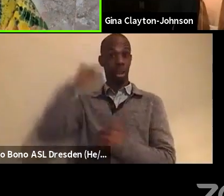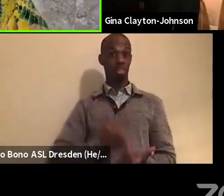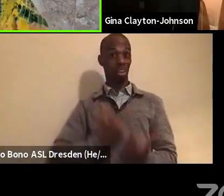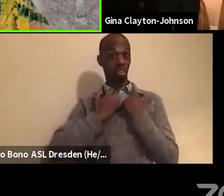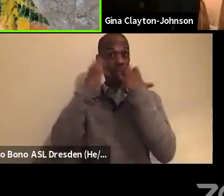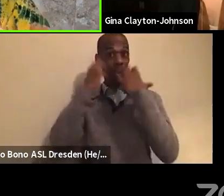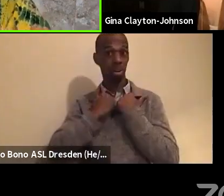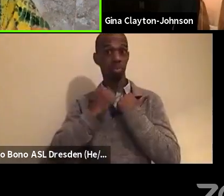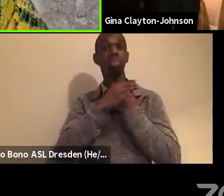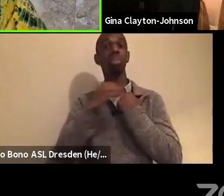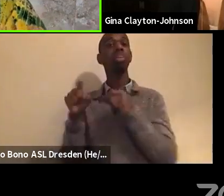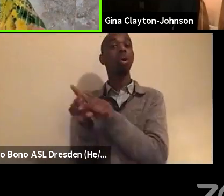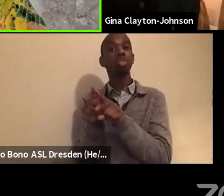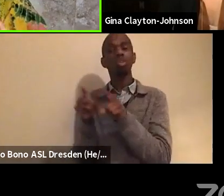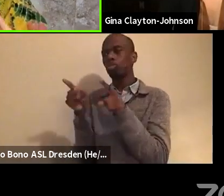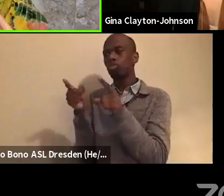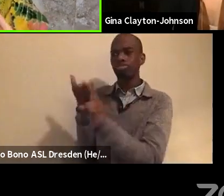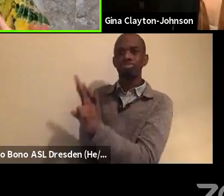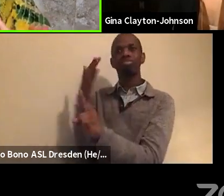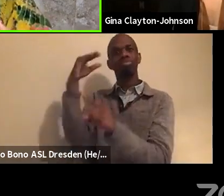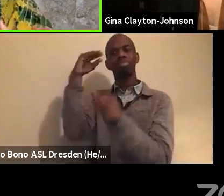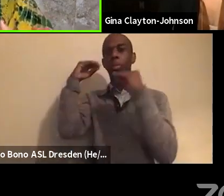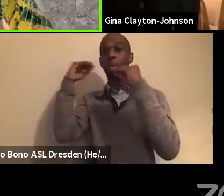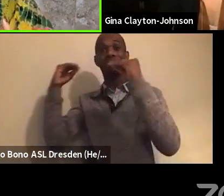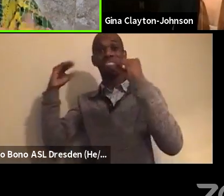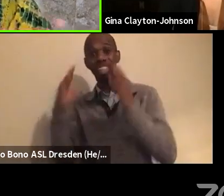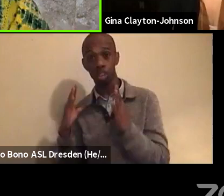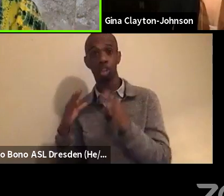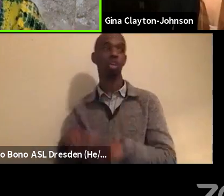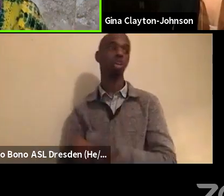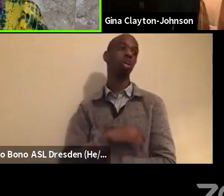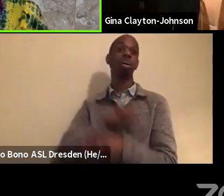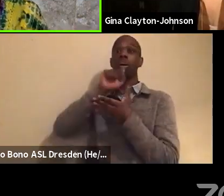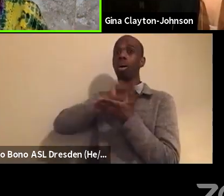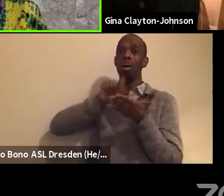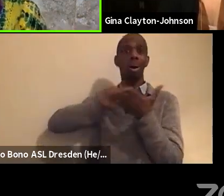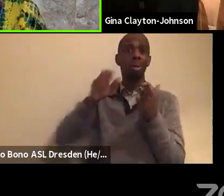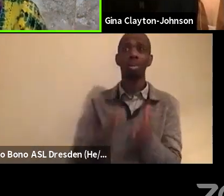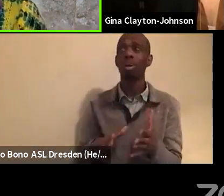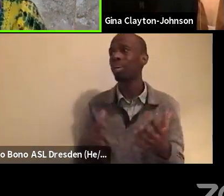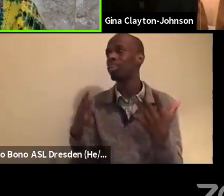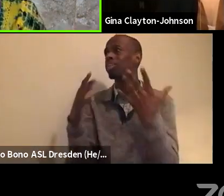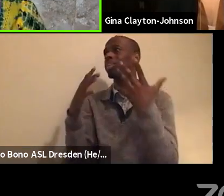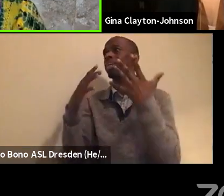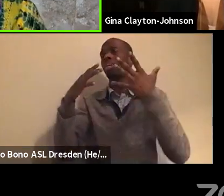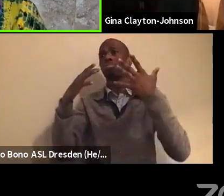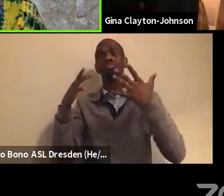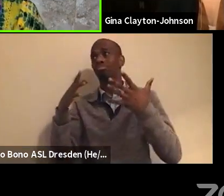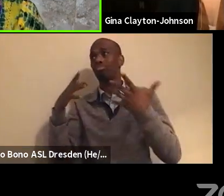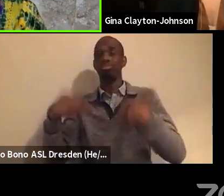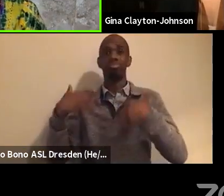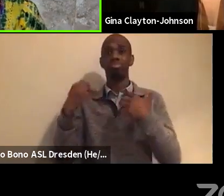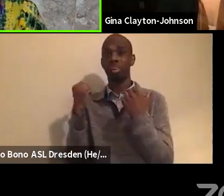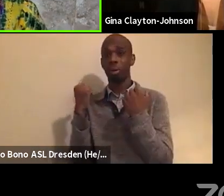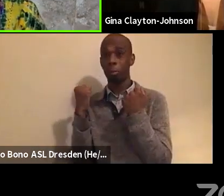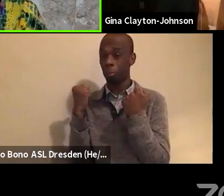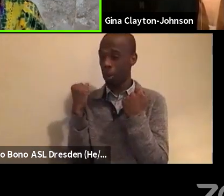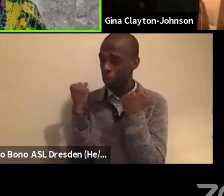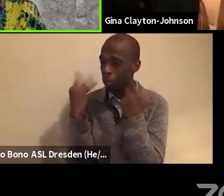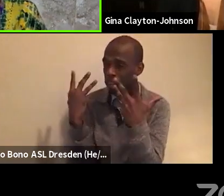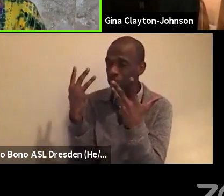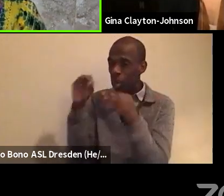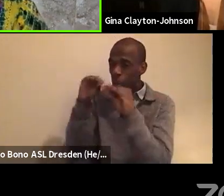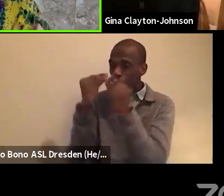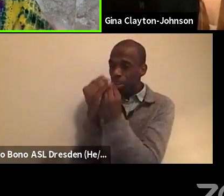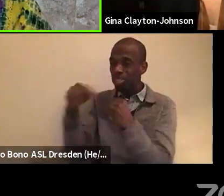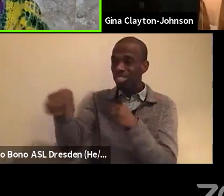professor and author. And I don't even know how many organizations you founded, like in your actual